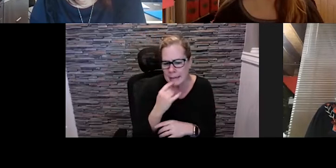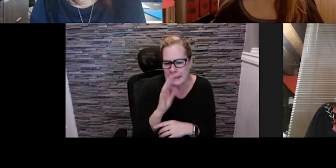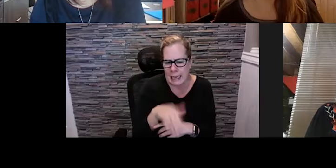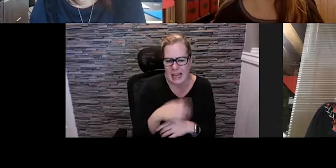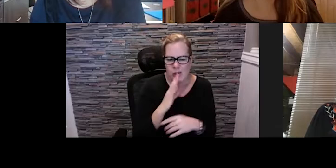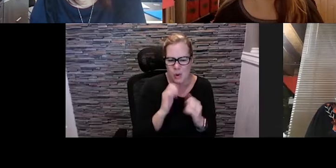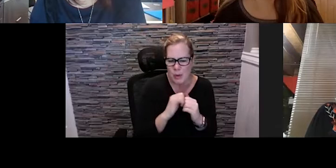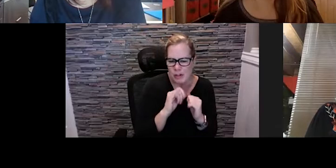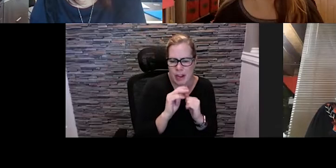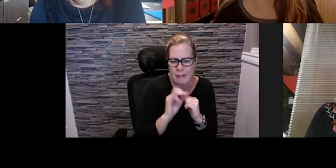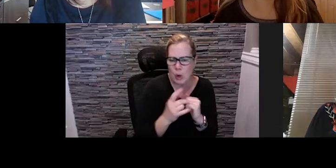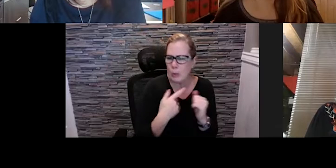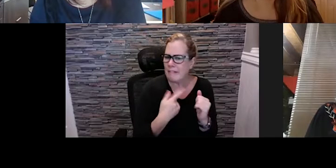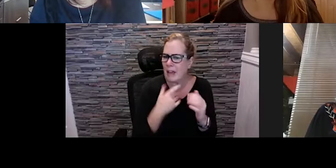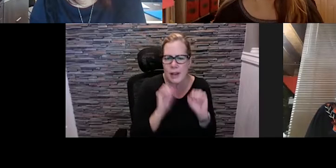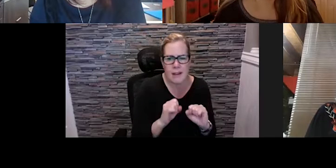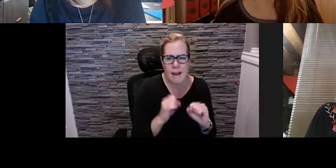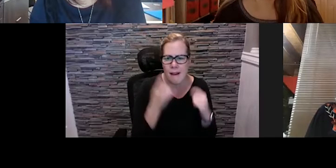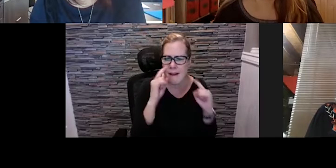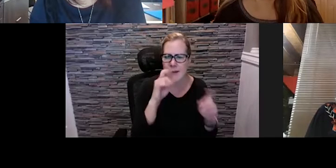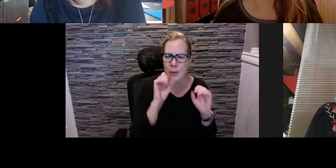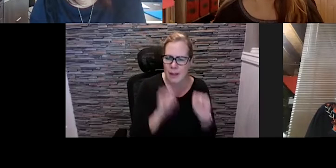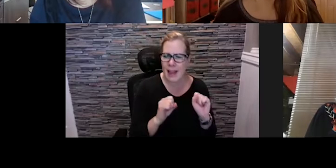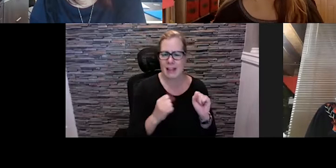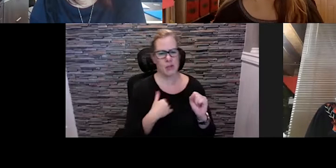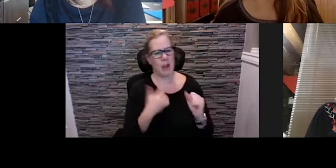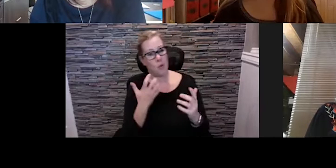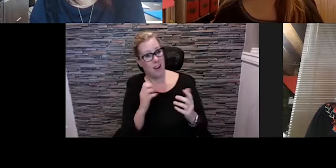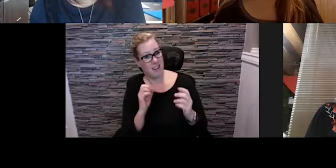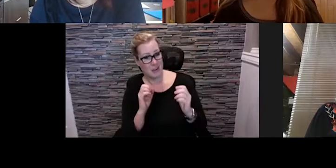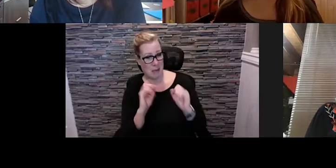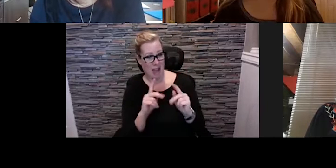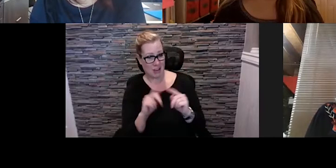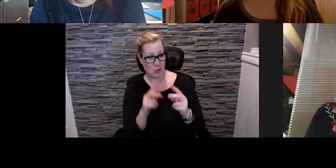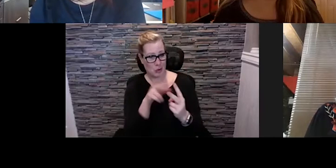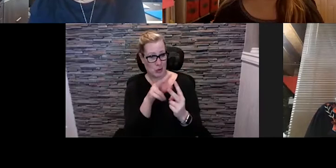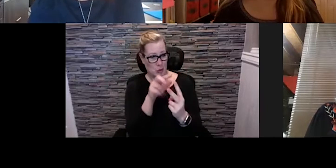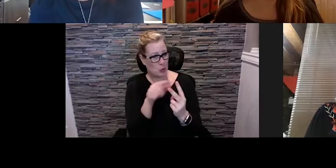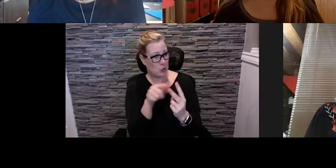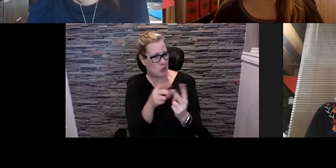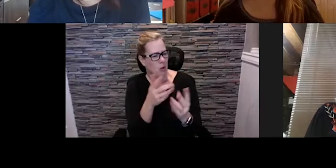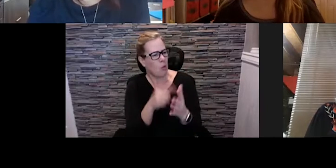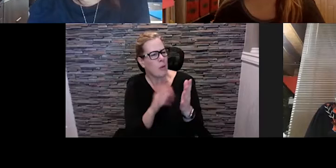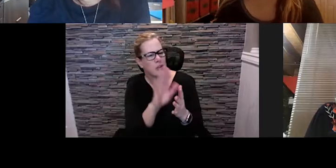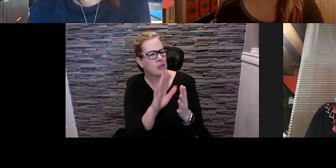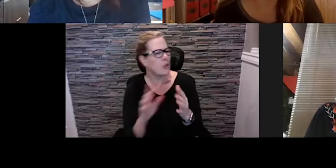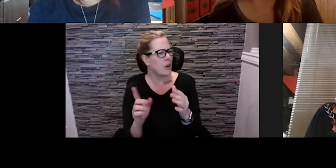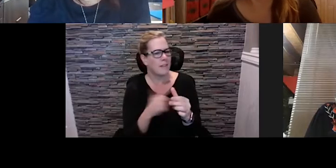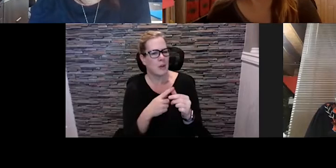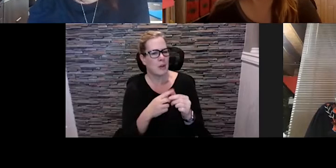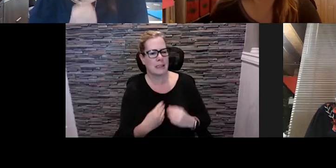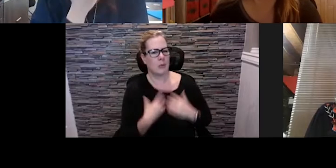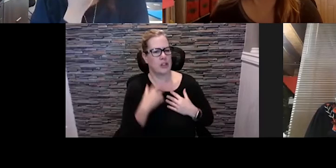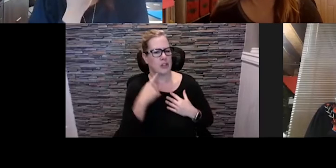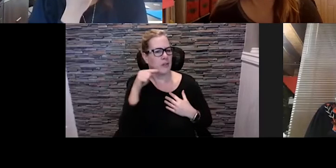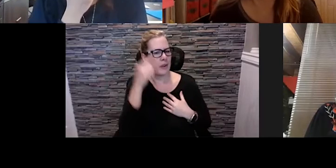way to make this work. And so, I really just wanted to throw it to Patty and Jennifer and say, what was the initial inspiration for this